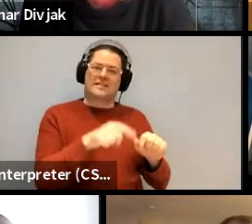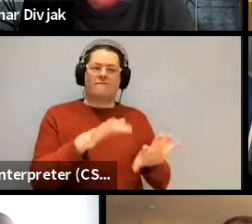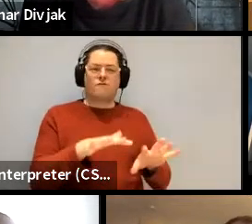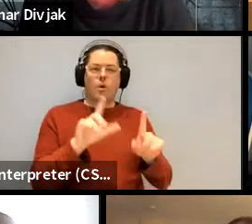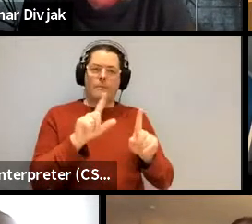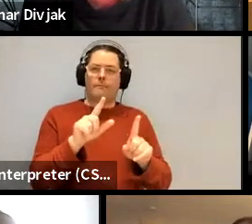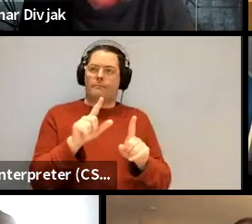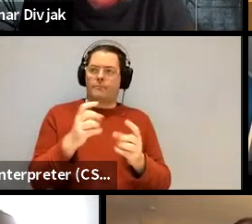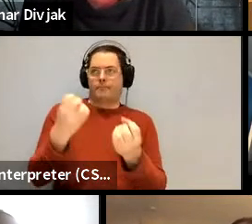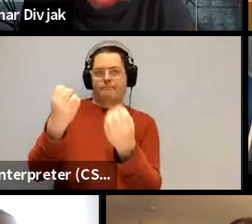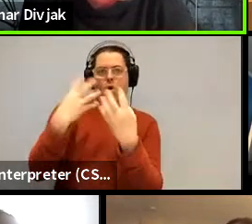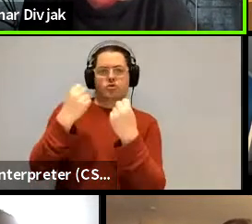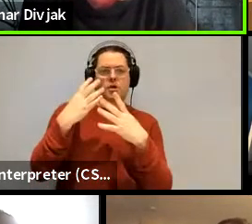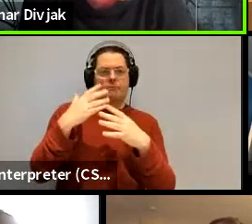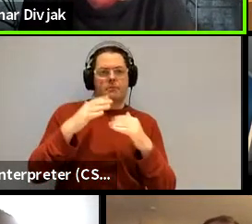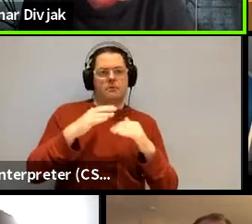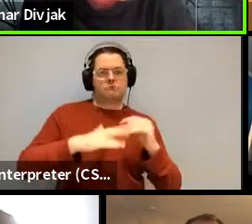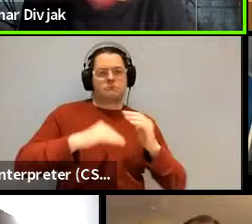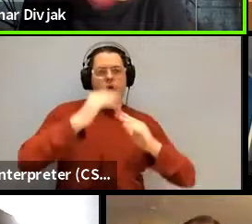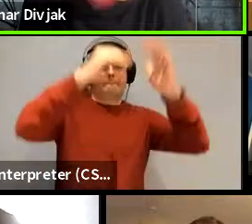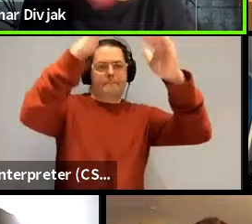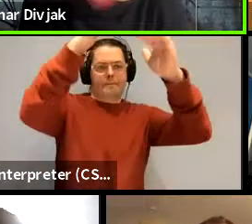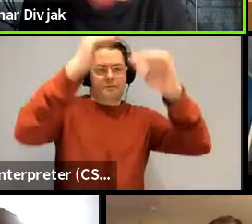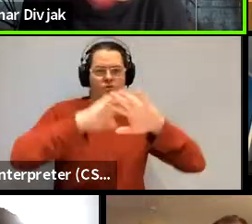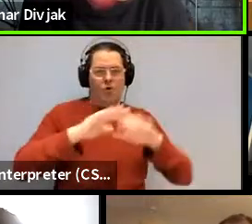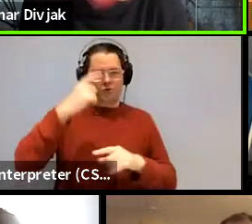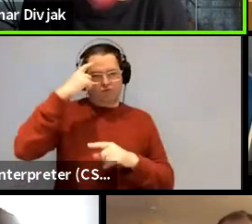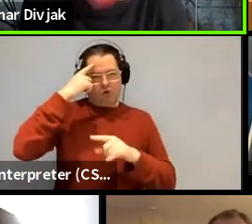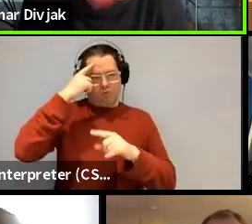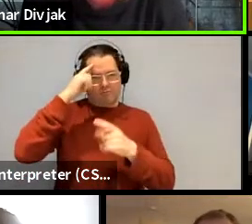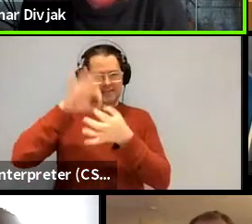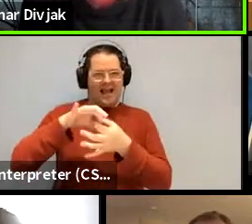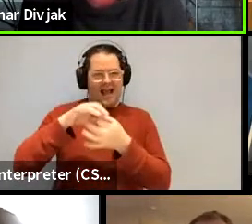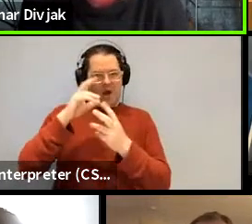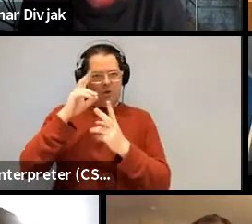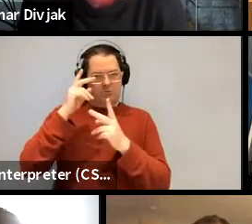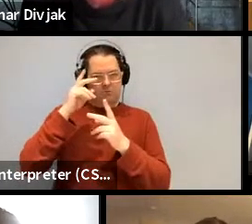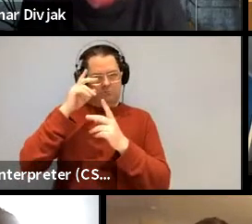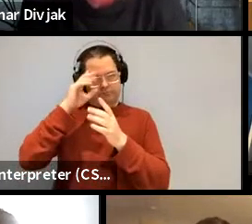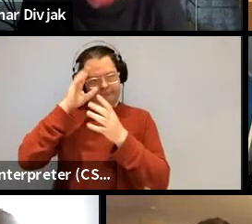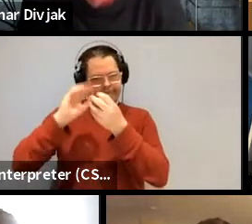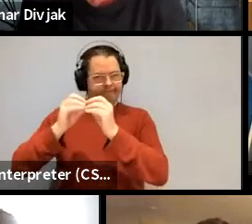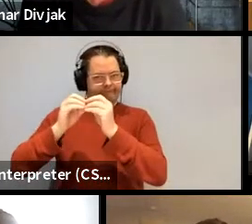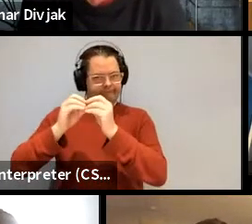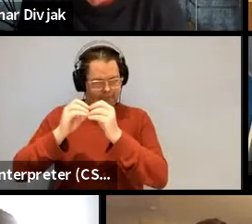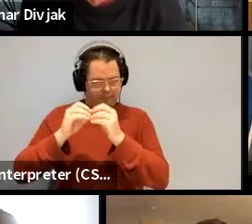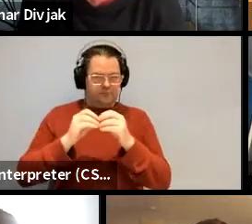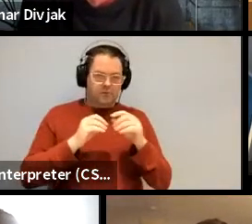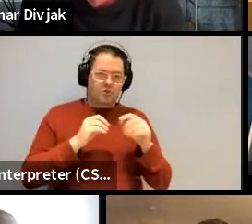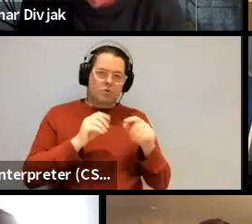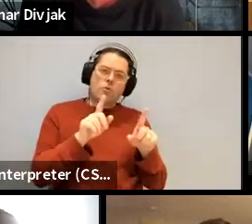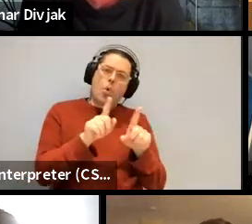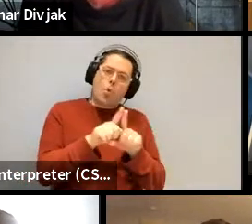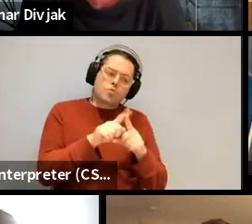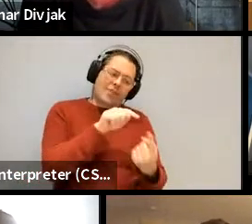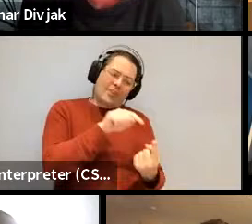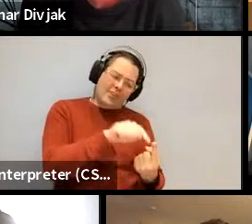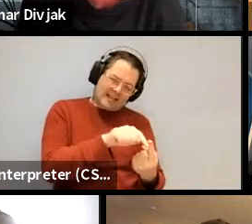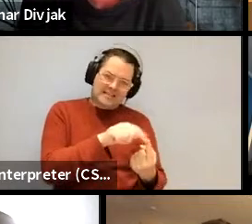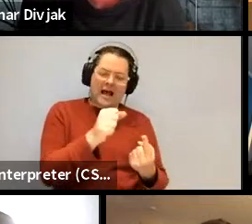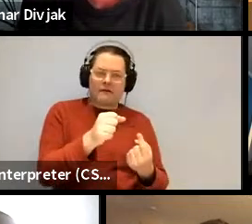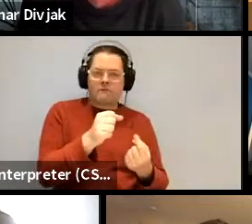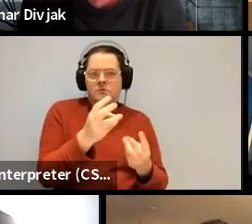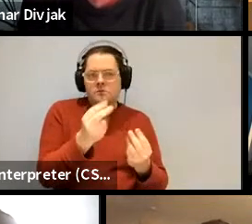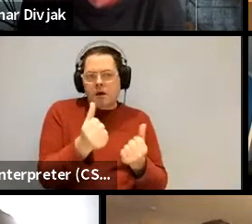um we've been we are also playing with other close relatives tourists a bit more powerful uh